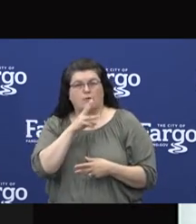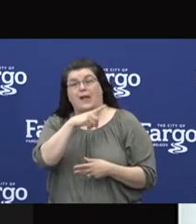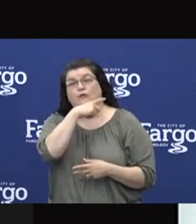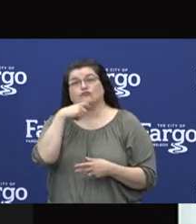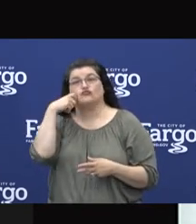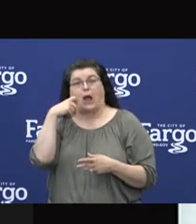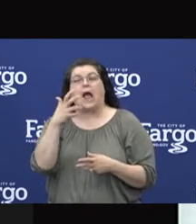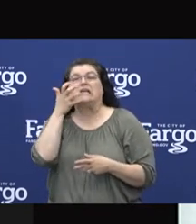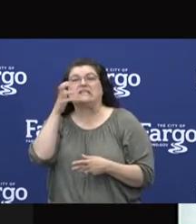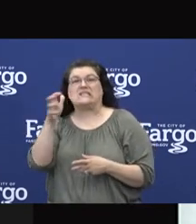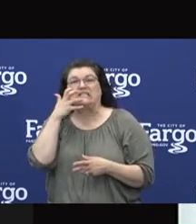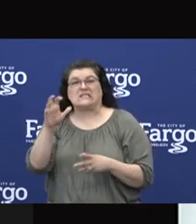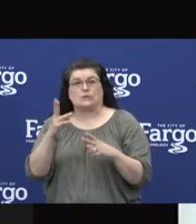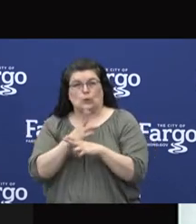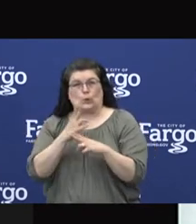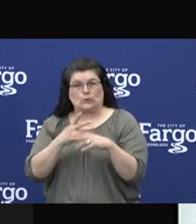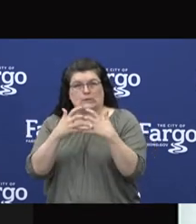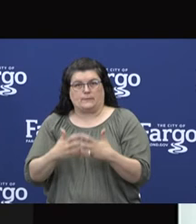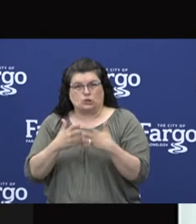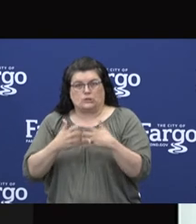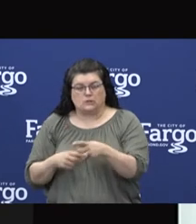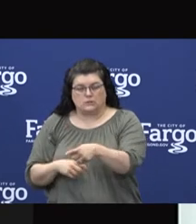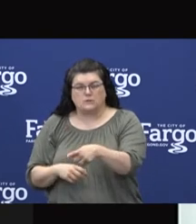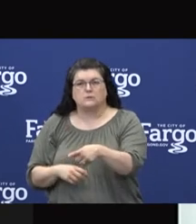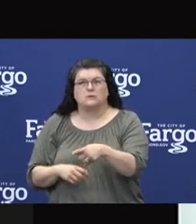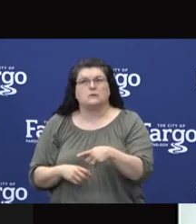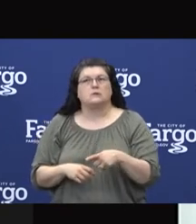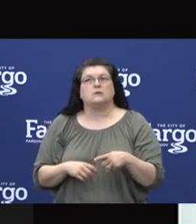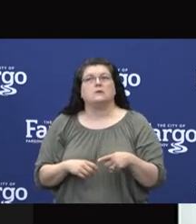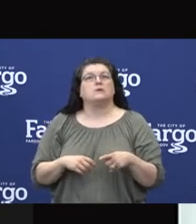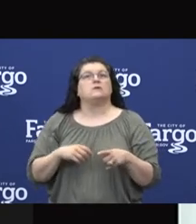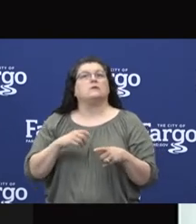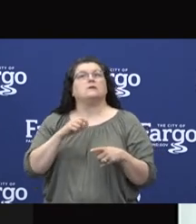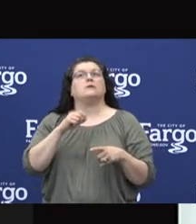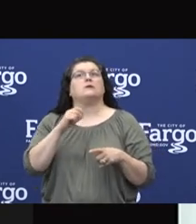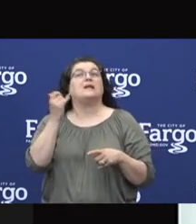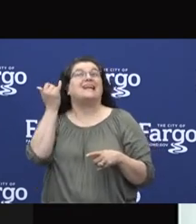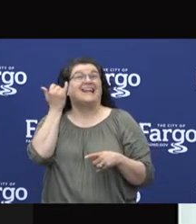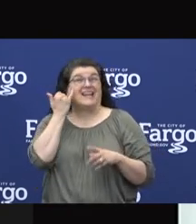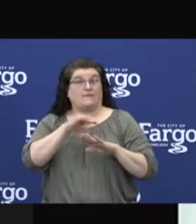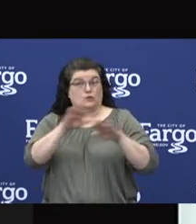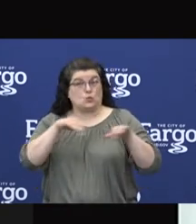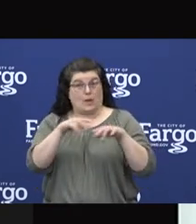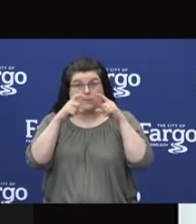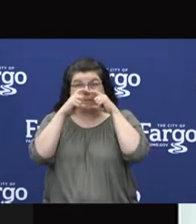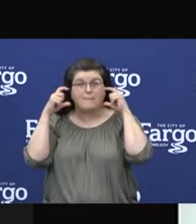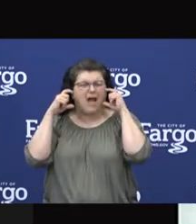We do not recommend, and it is not recommended, that you keep a cloth mask on if you're going to be in the water.